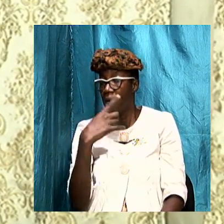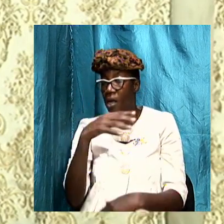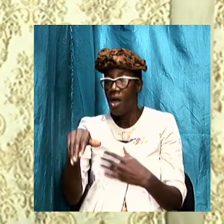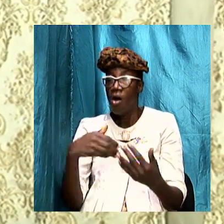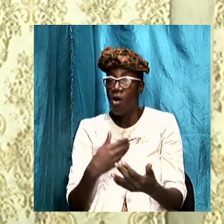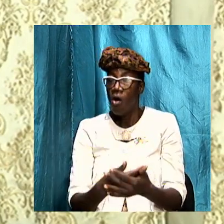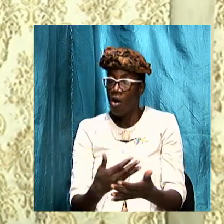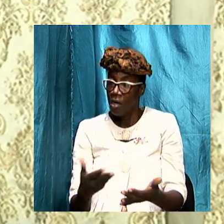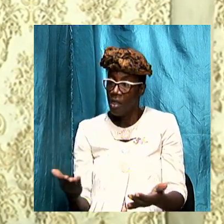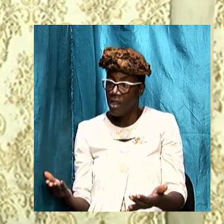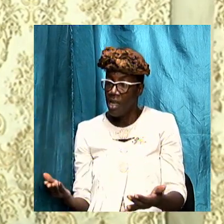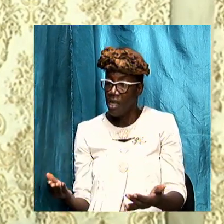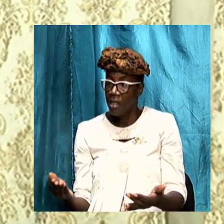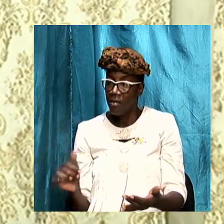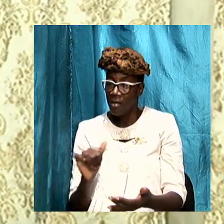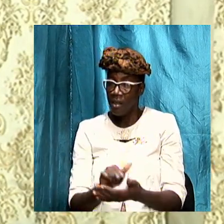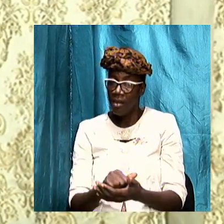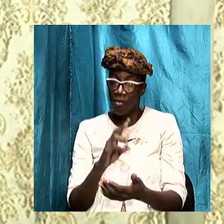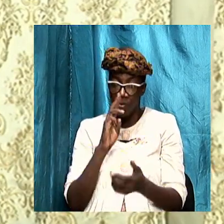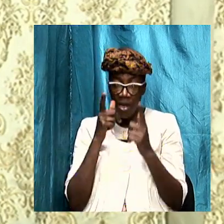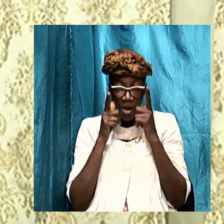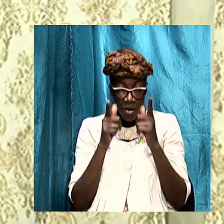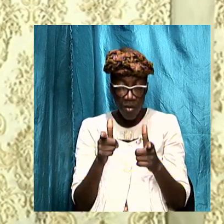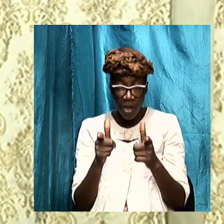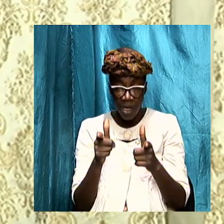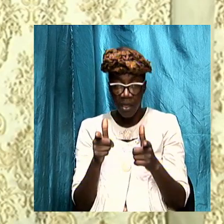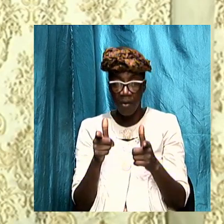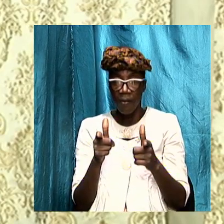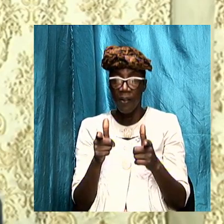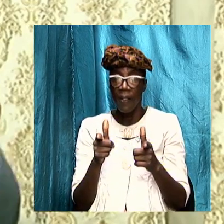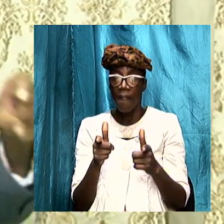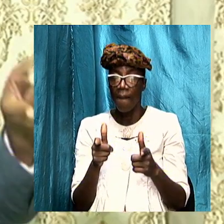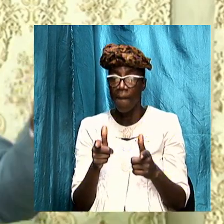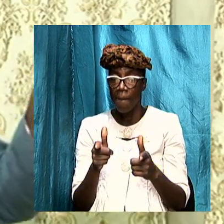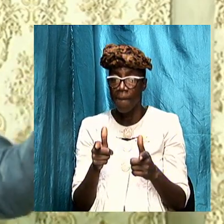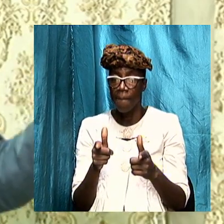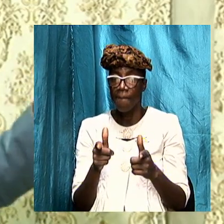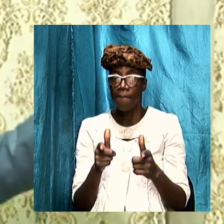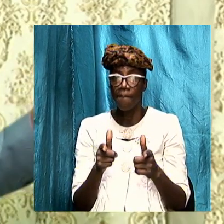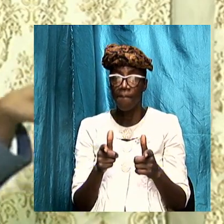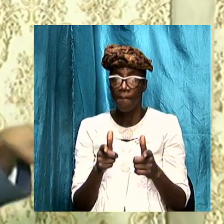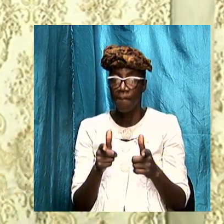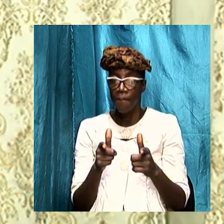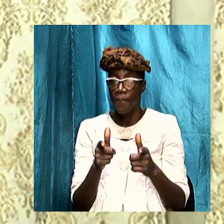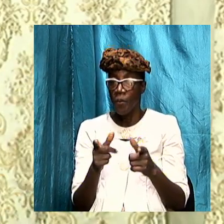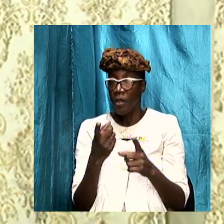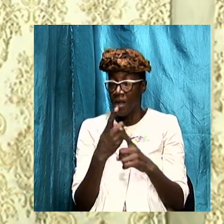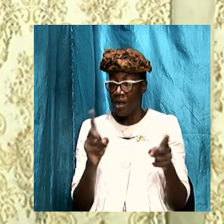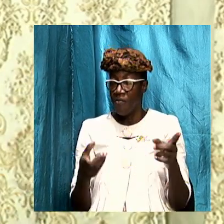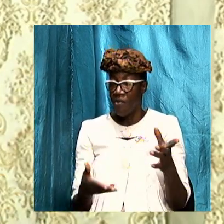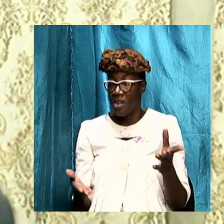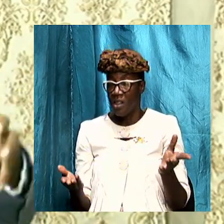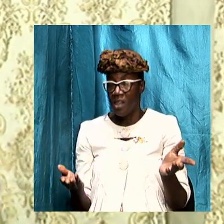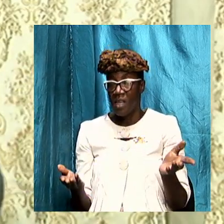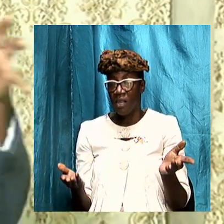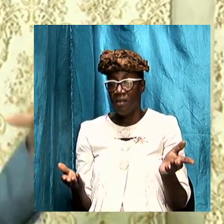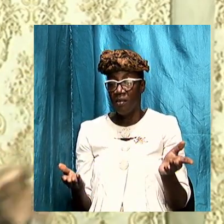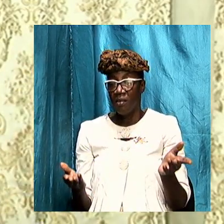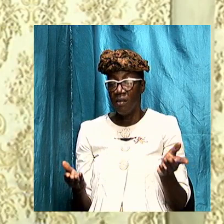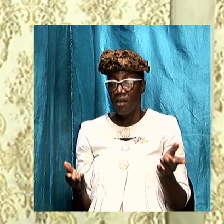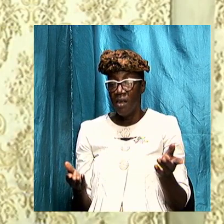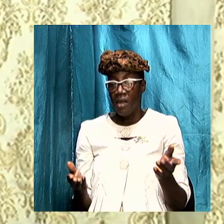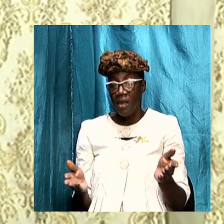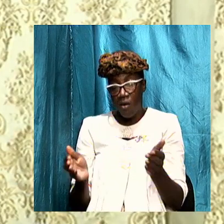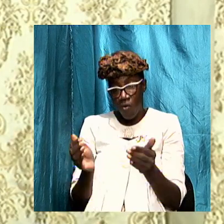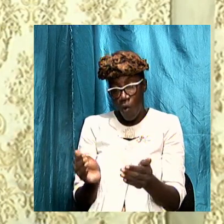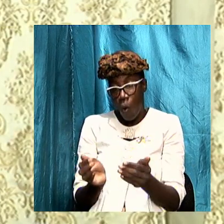the things that we will look at in as much as they are different things they all add